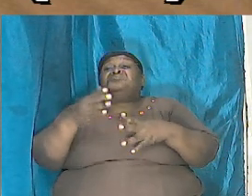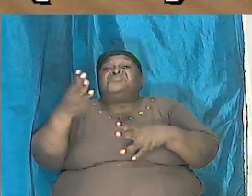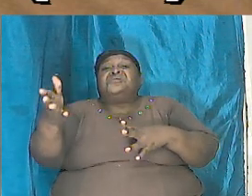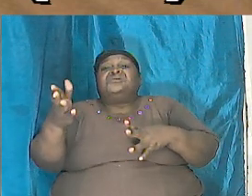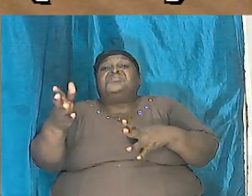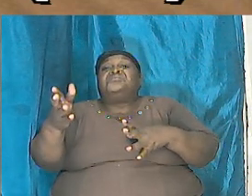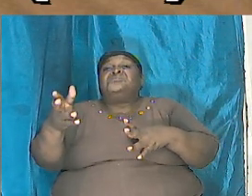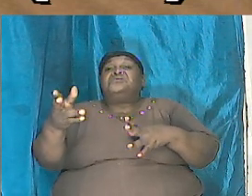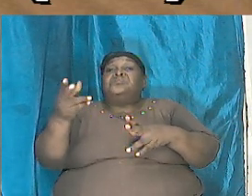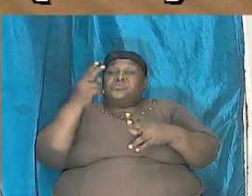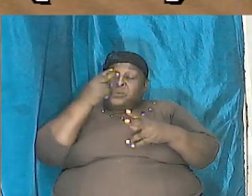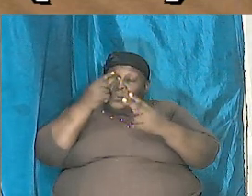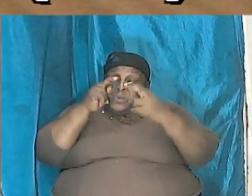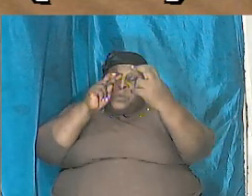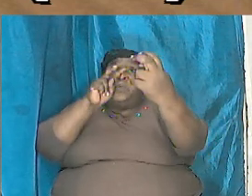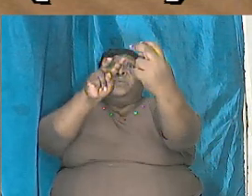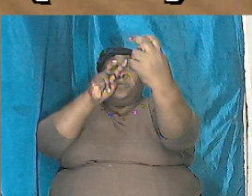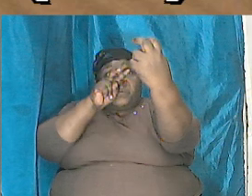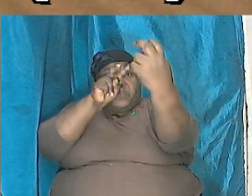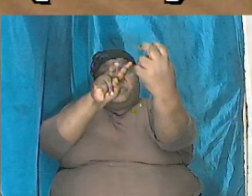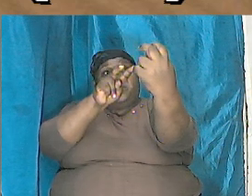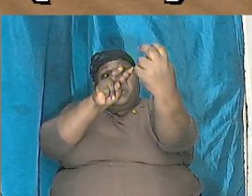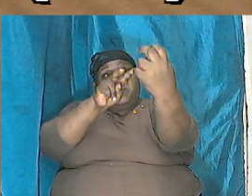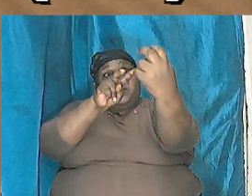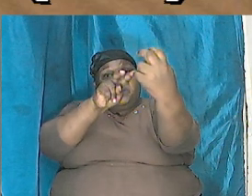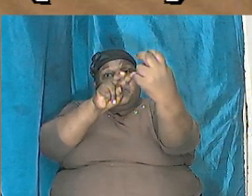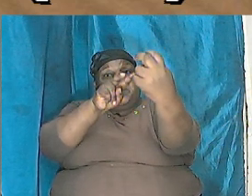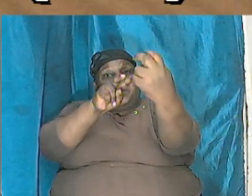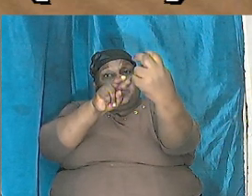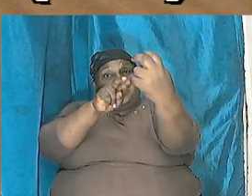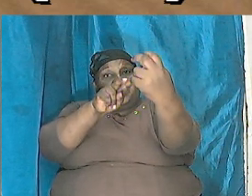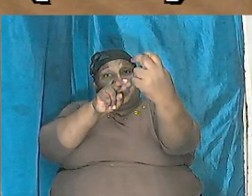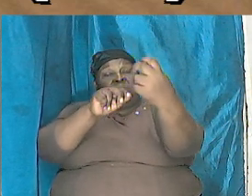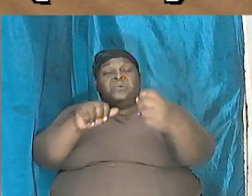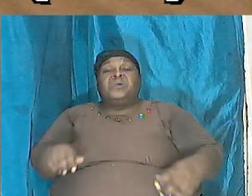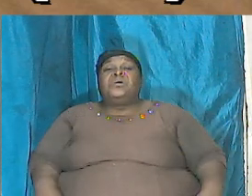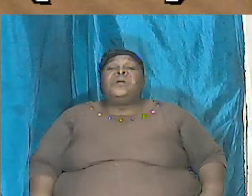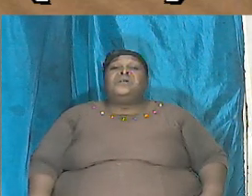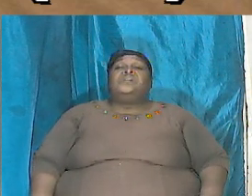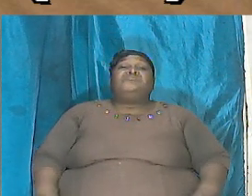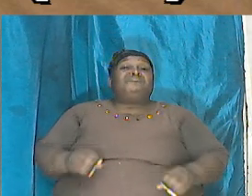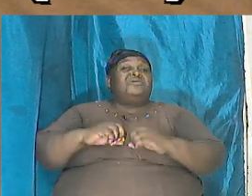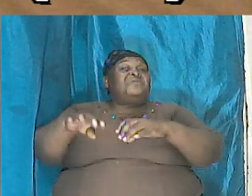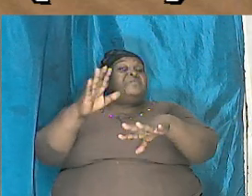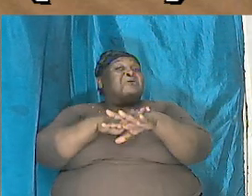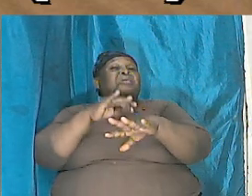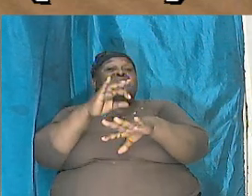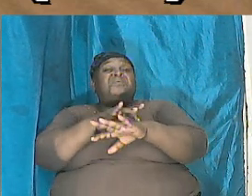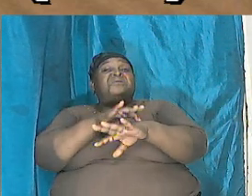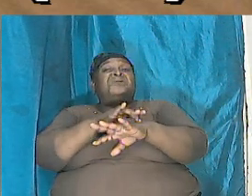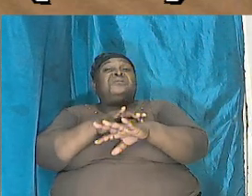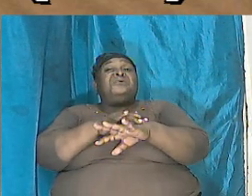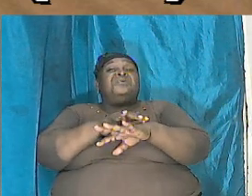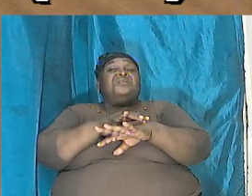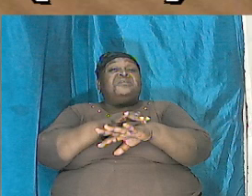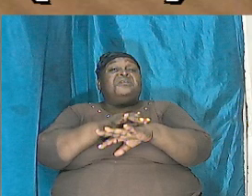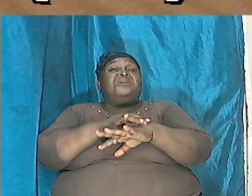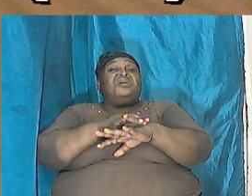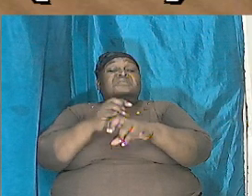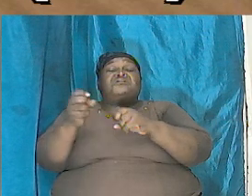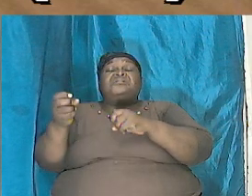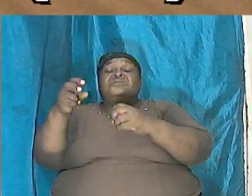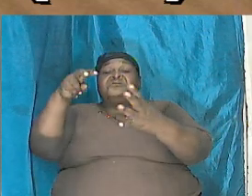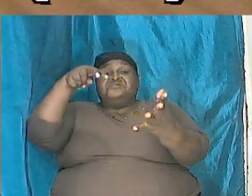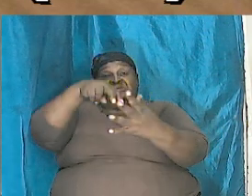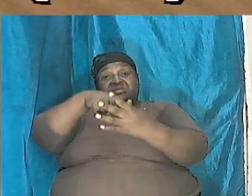to steer him up so that there is nothing on earth that is fierce enough that can dare to